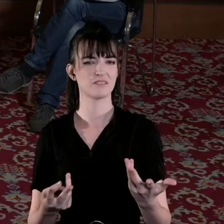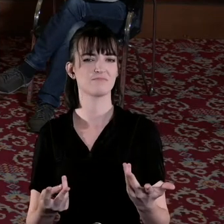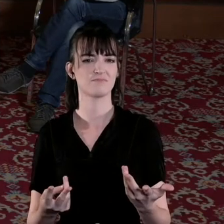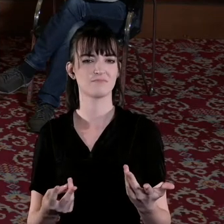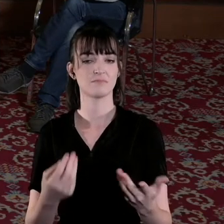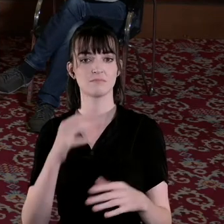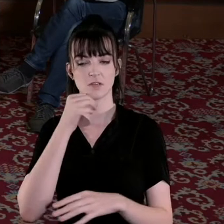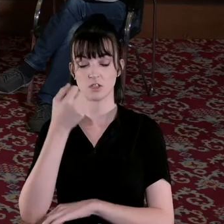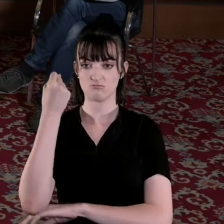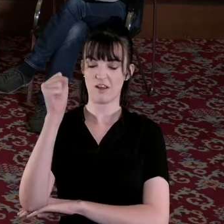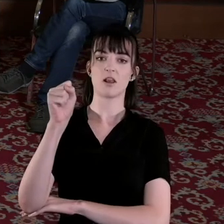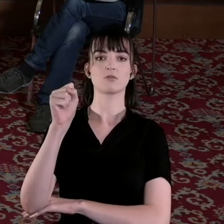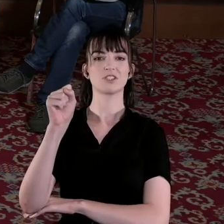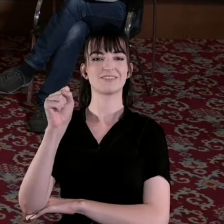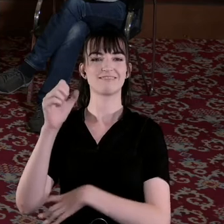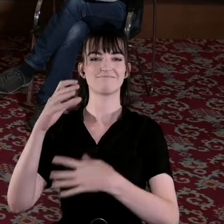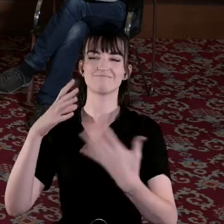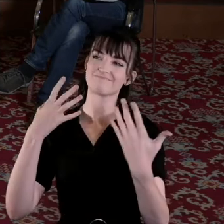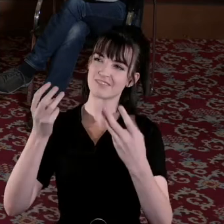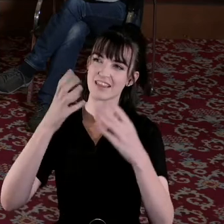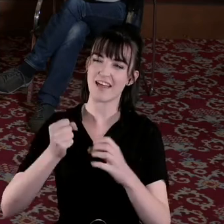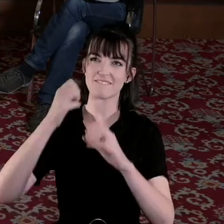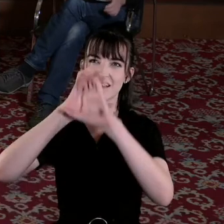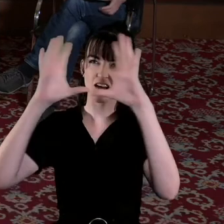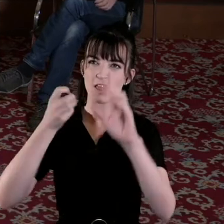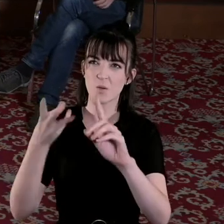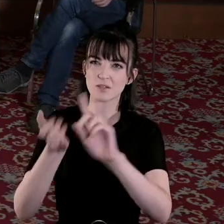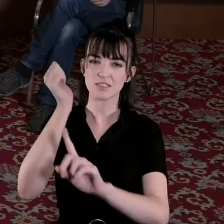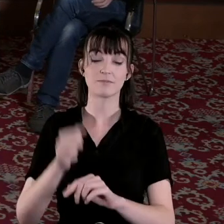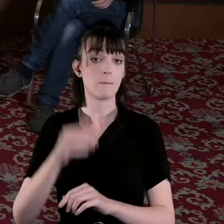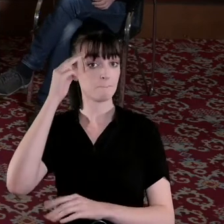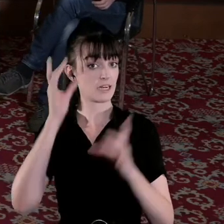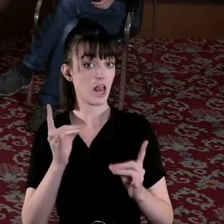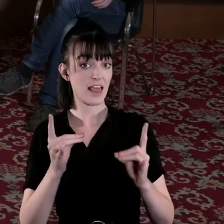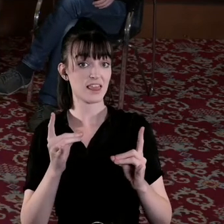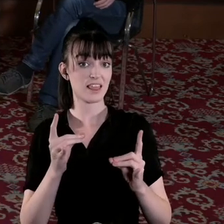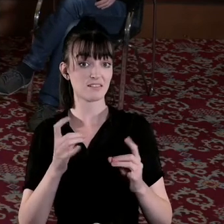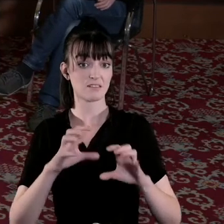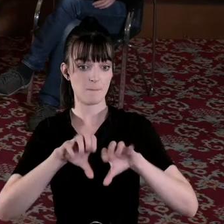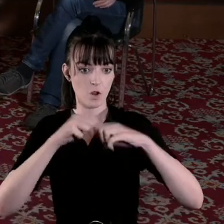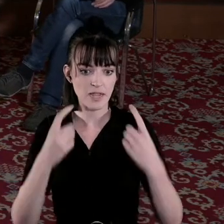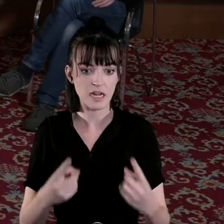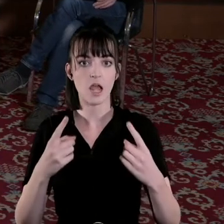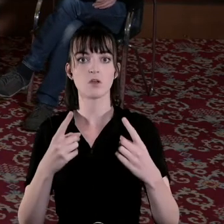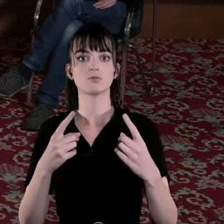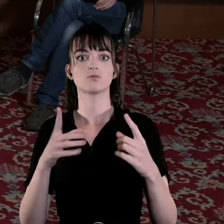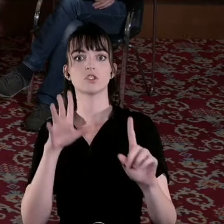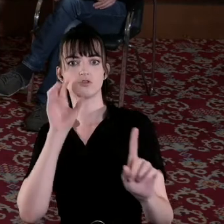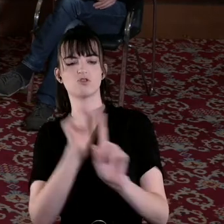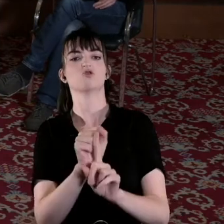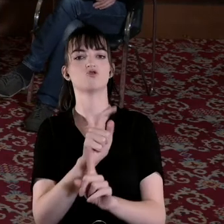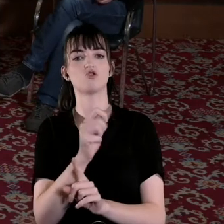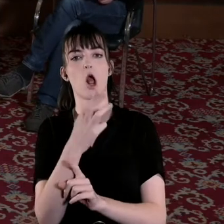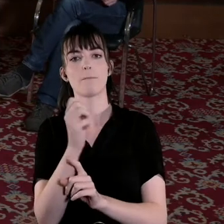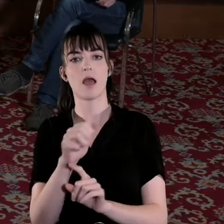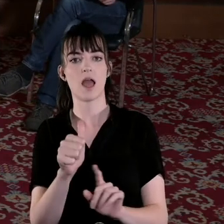maybe revolutionary aspirations not being met mental health nervous breakdowns trauma these all feature really prominently